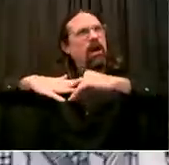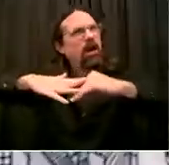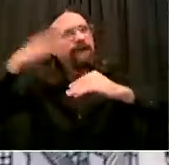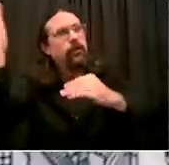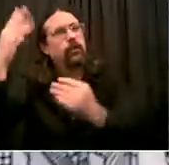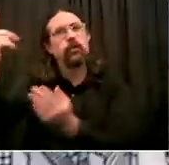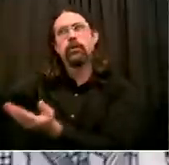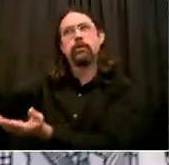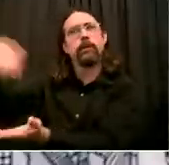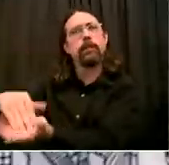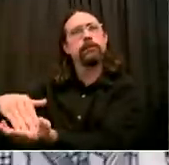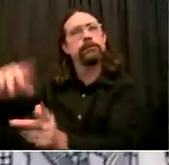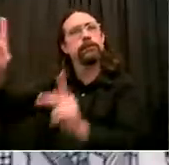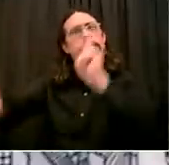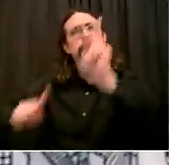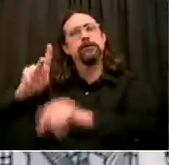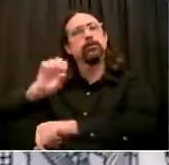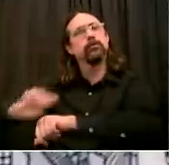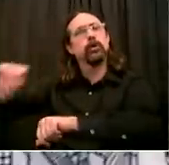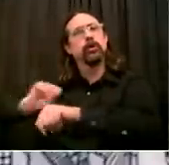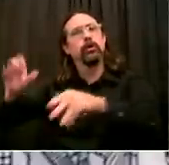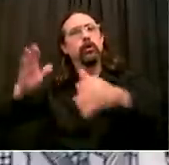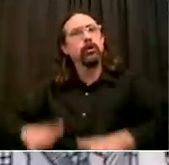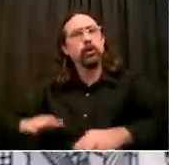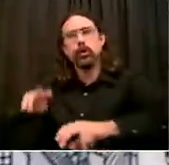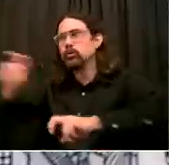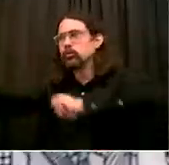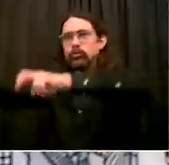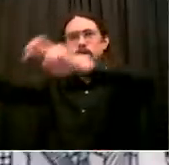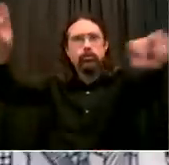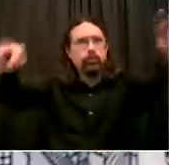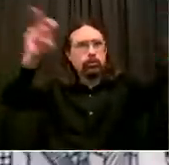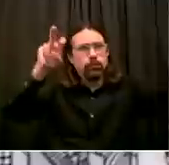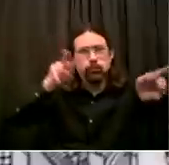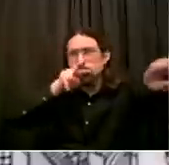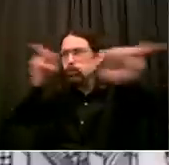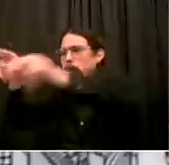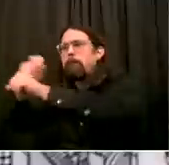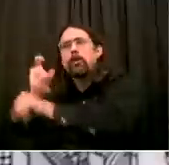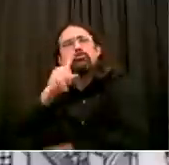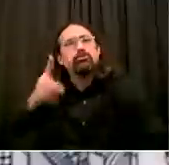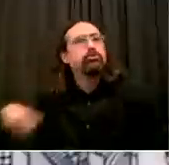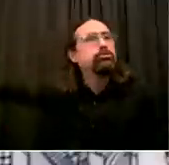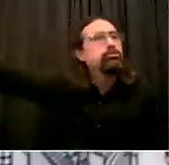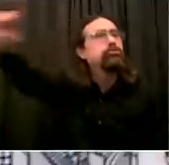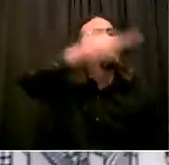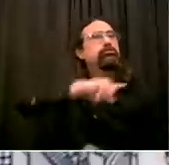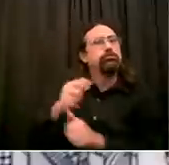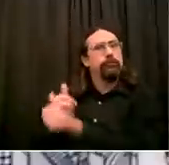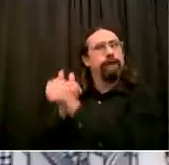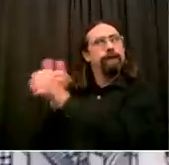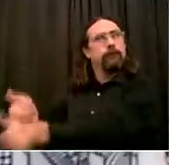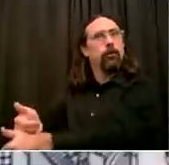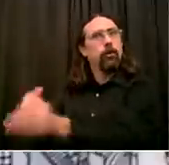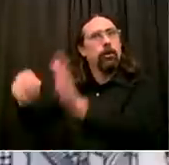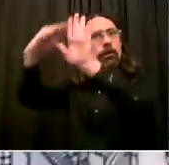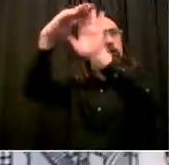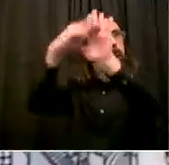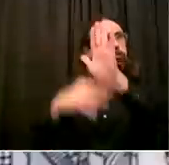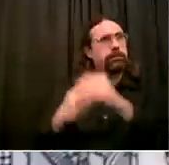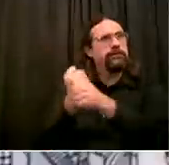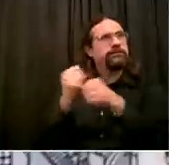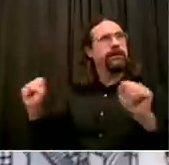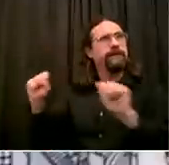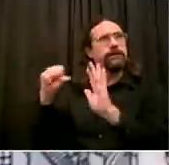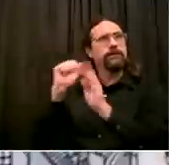people. And these efforts at outreach and education and enforcement and testing, they're very real, they're very tangible, they're having a very